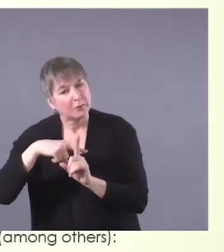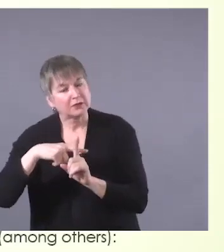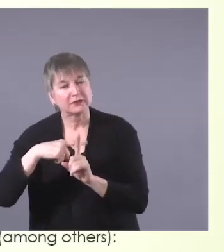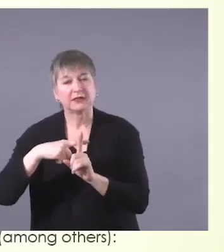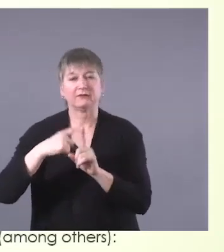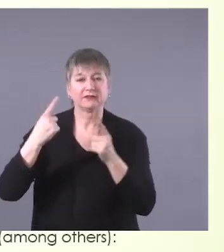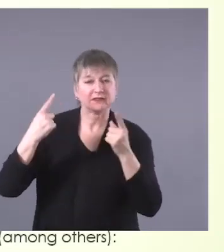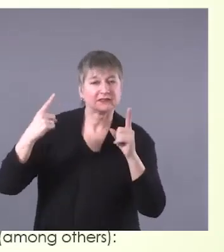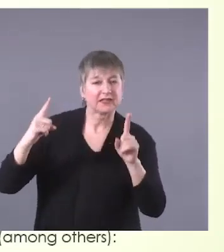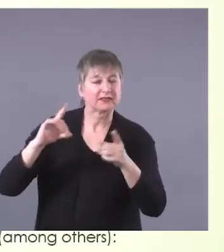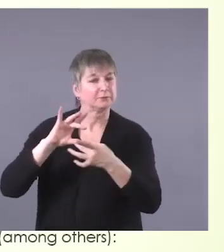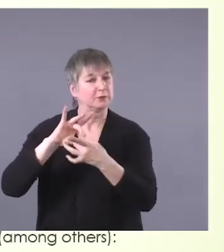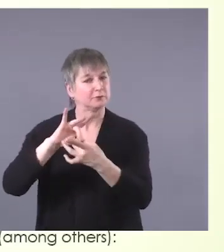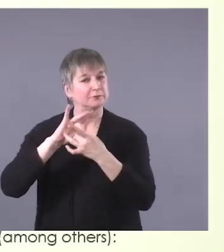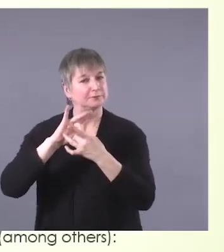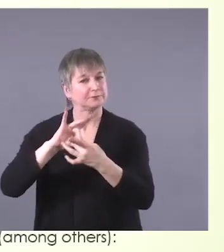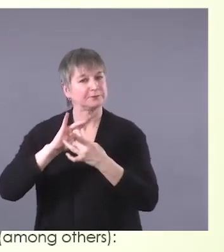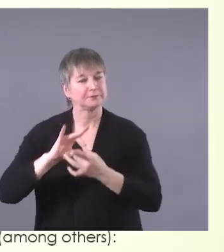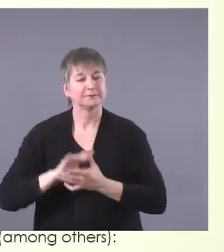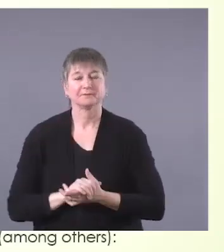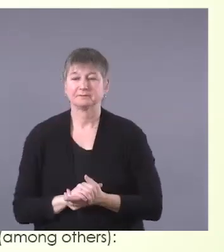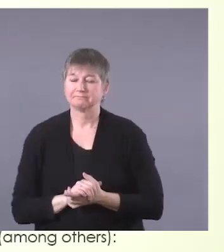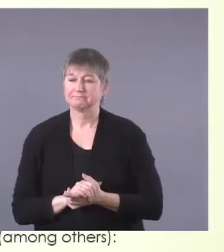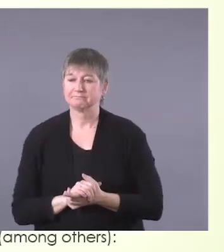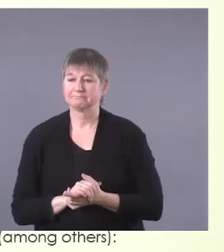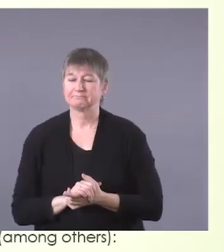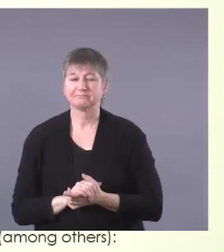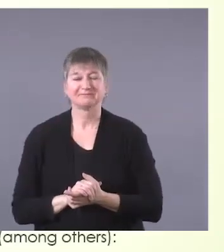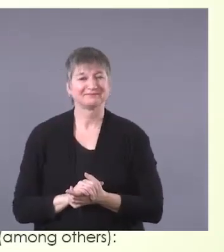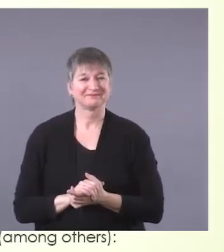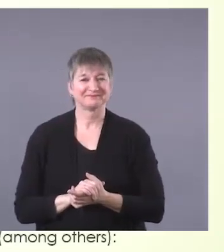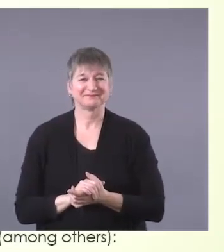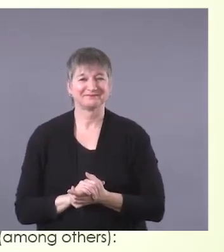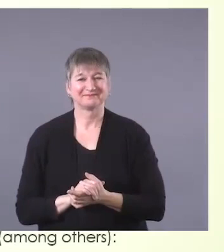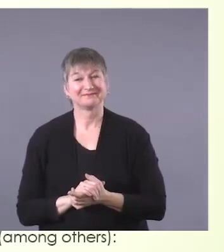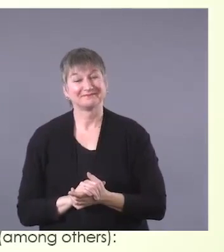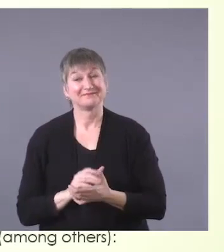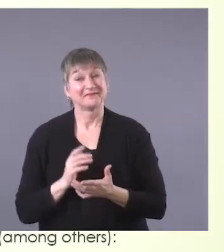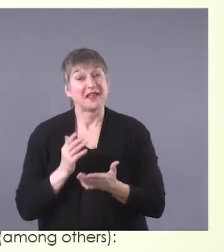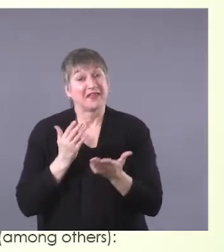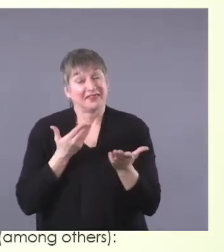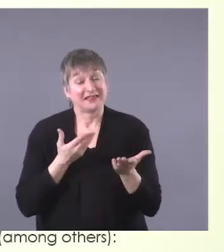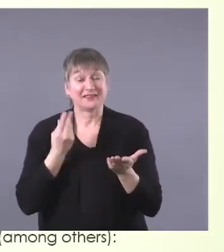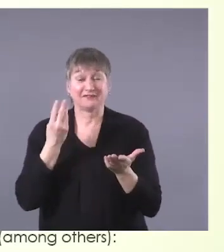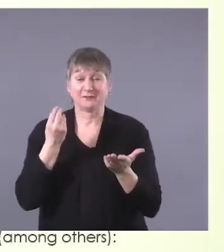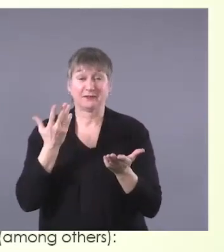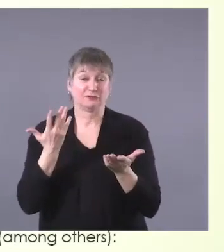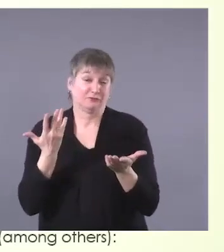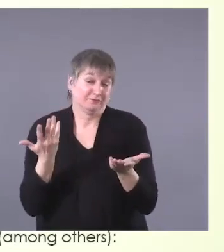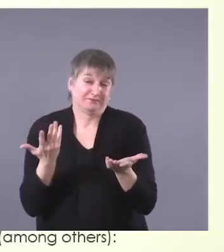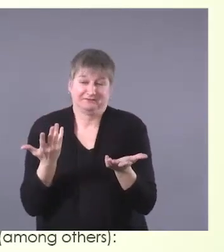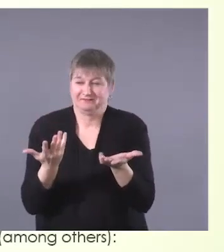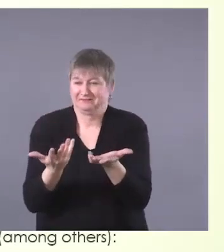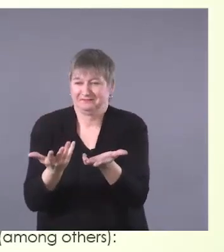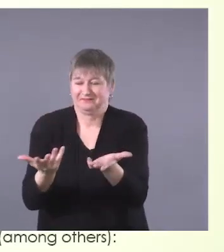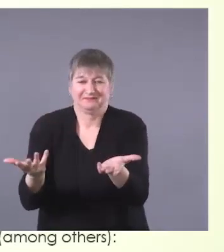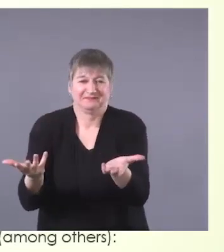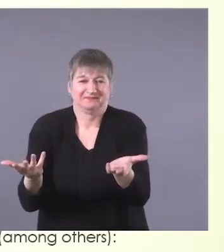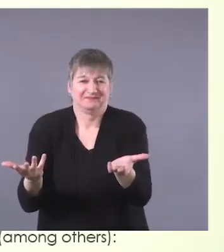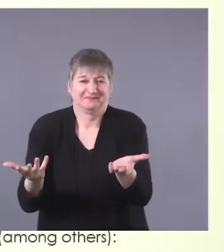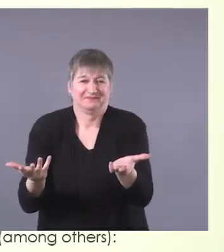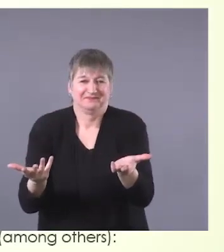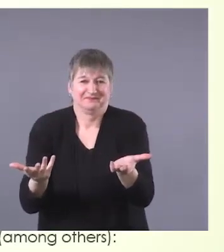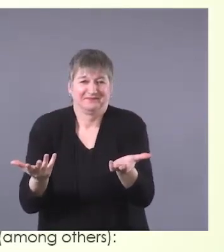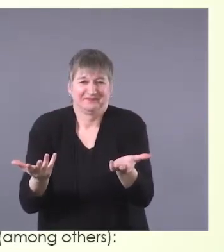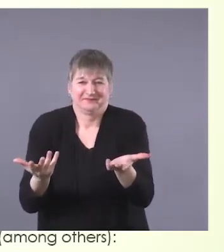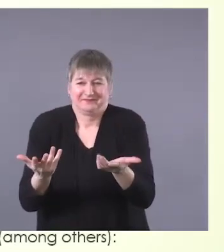with Indigenous people. Of course, a lot of this information is our strategies we